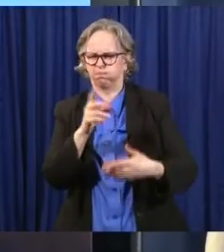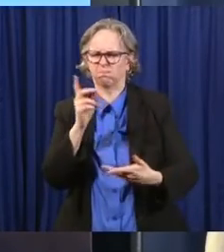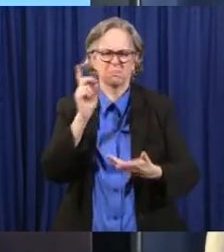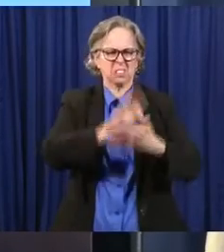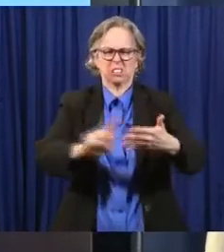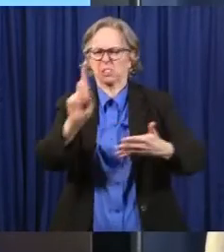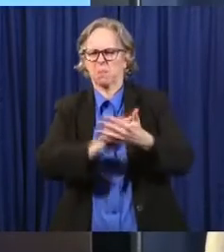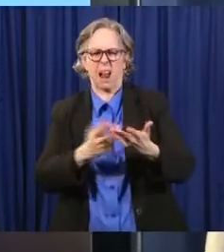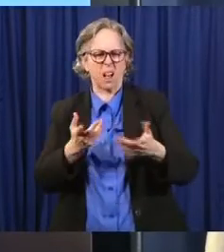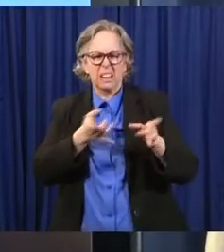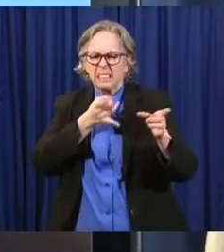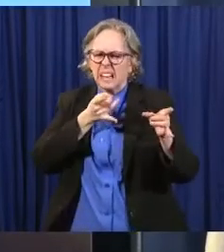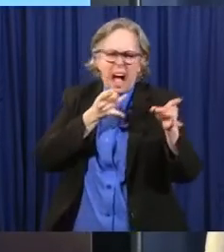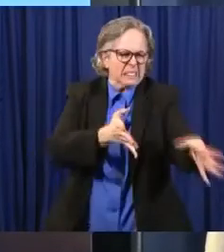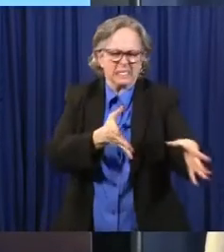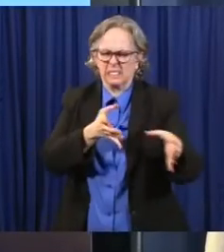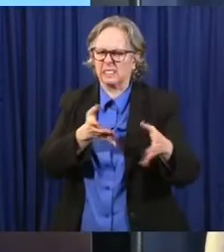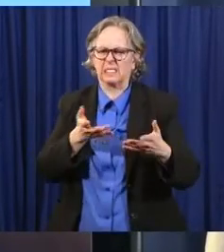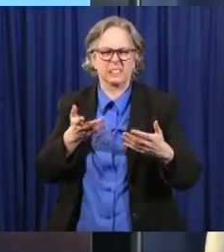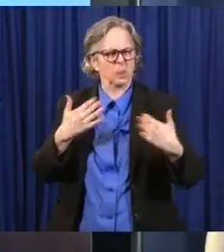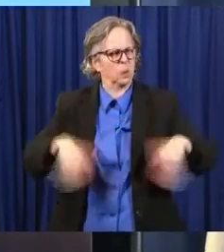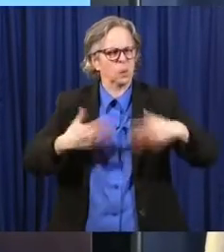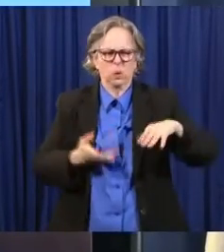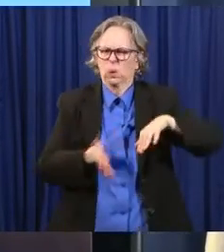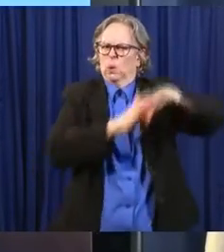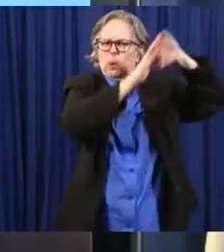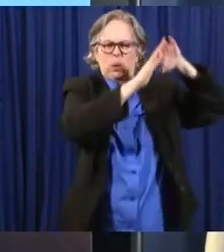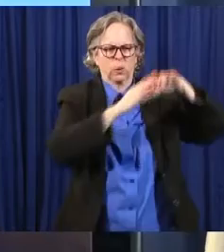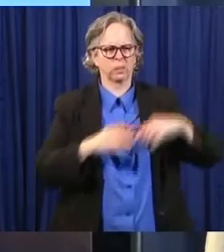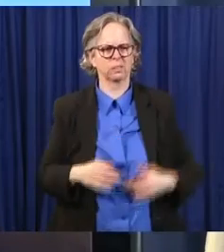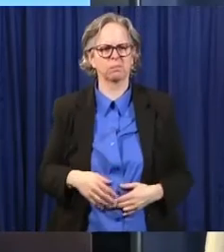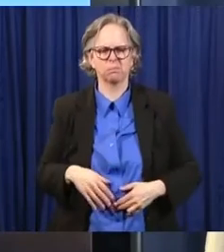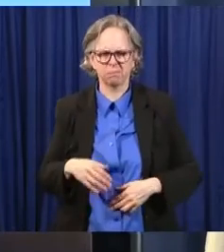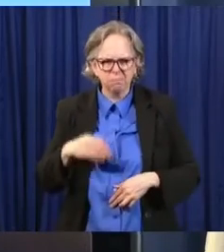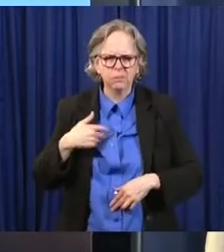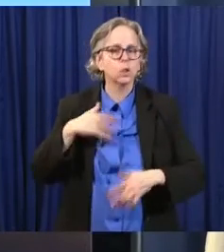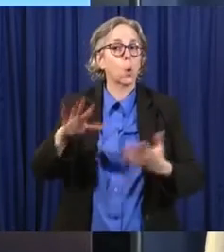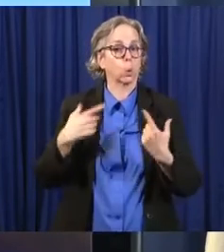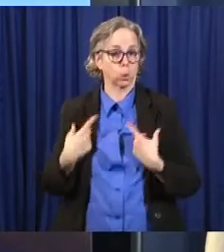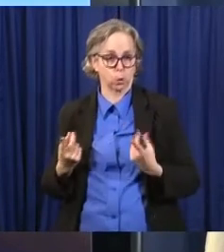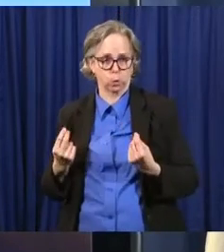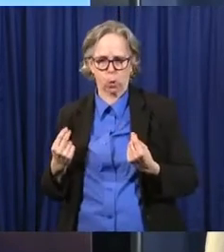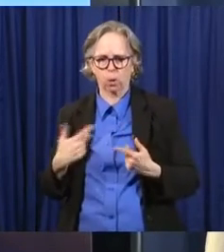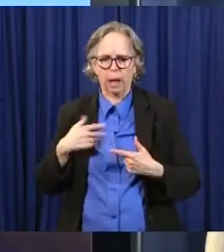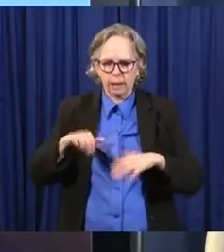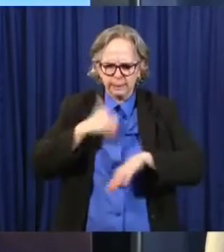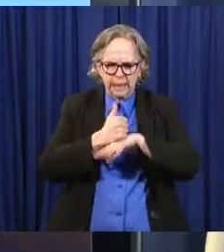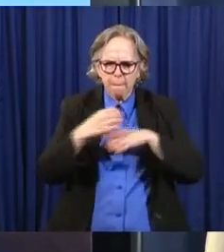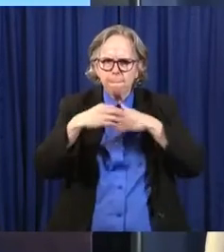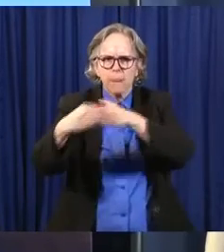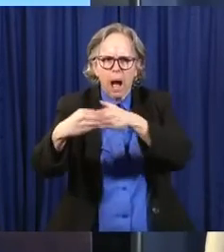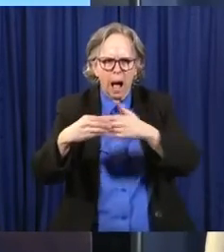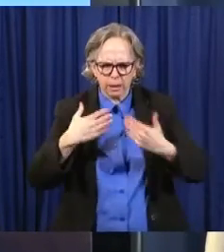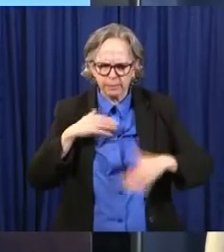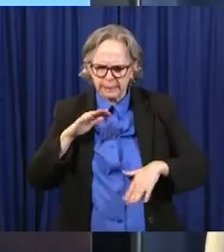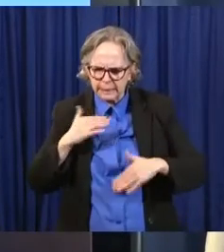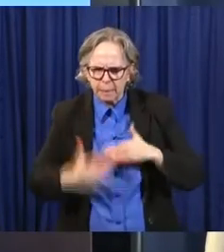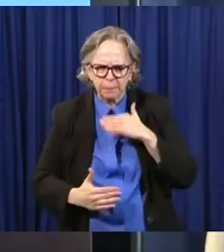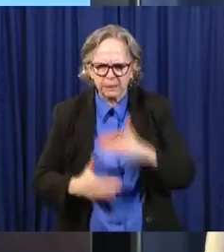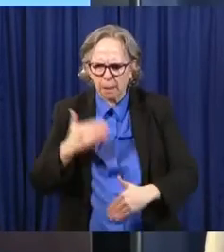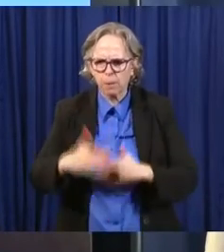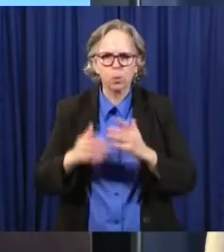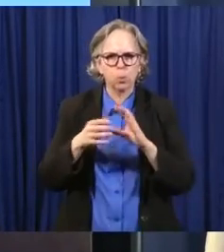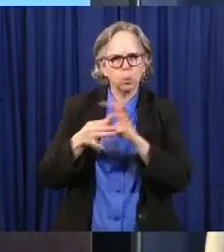tangible steps will be put in place, education, stronger data collection, and recommended